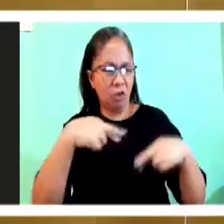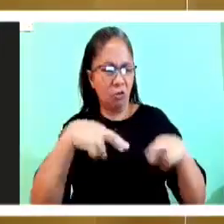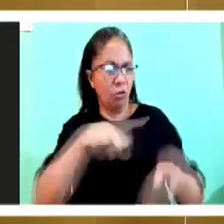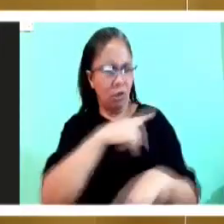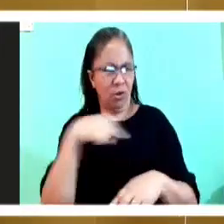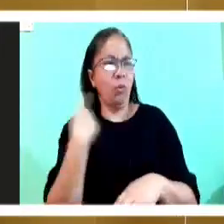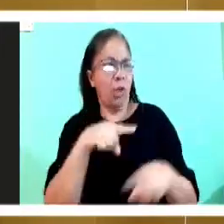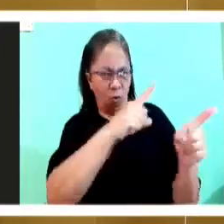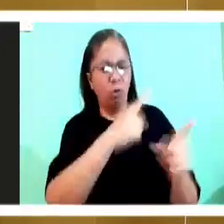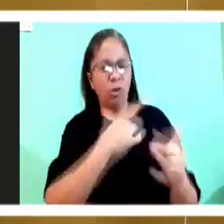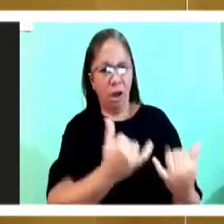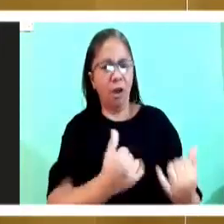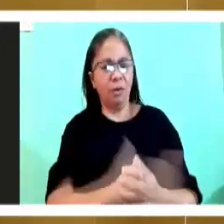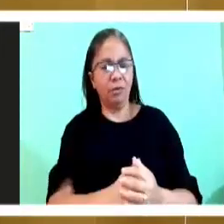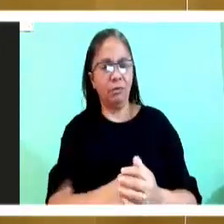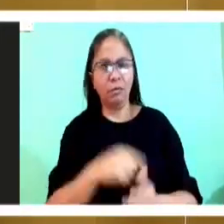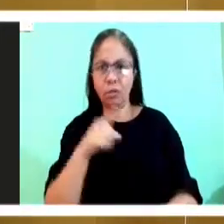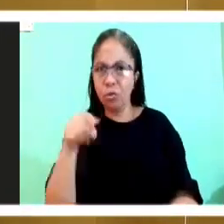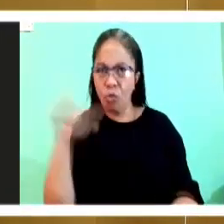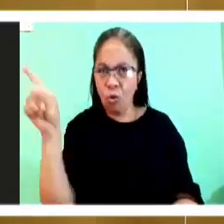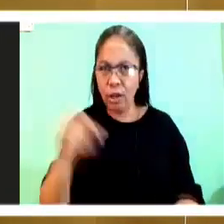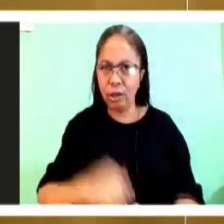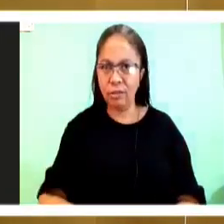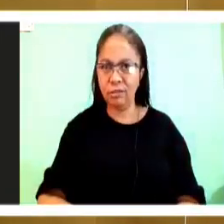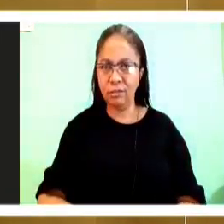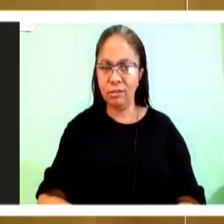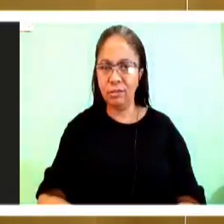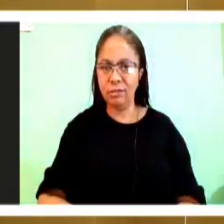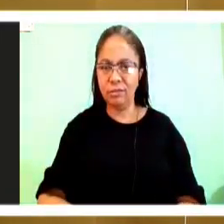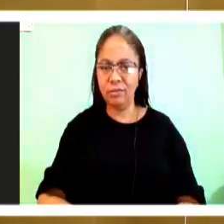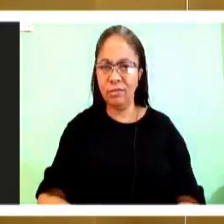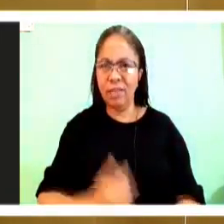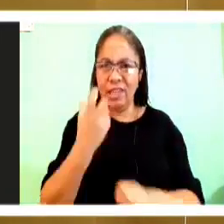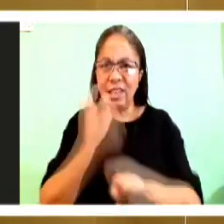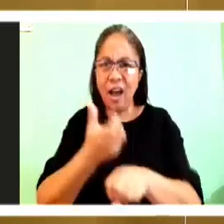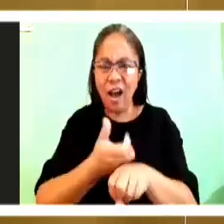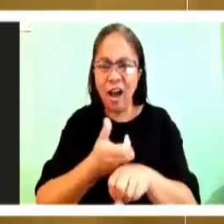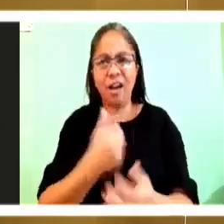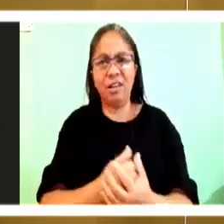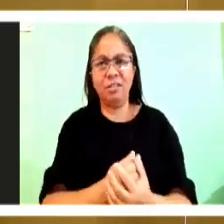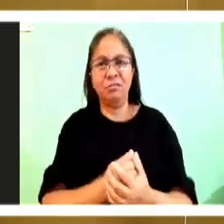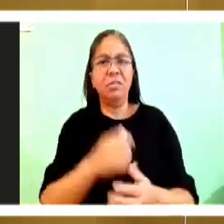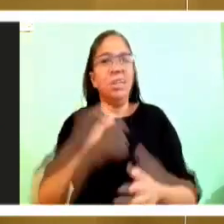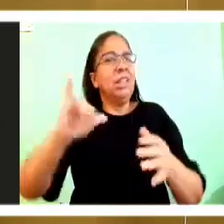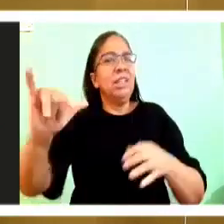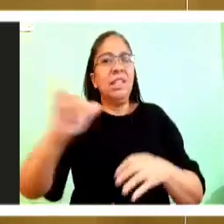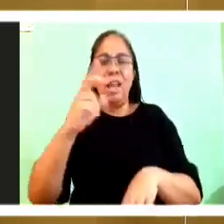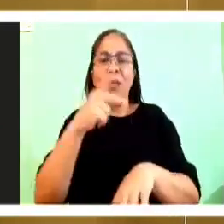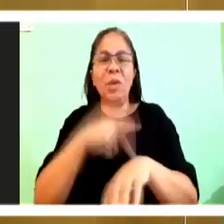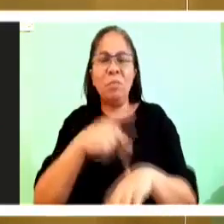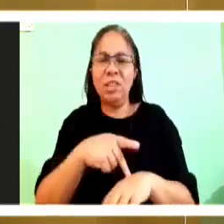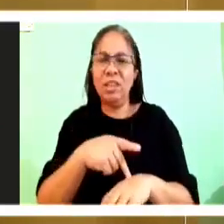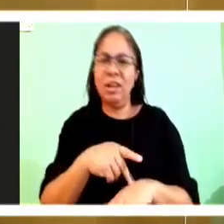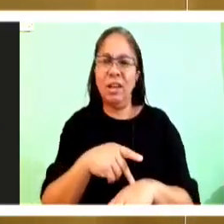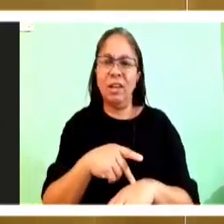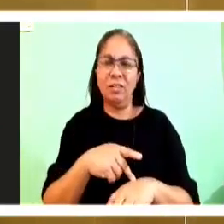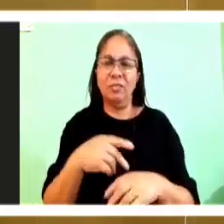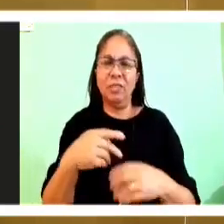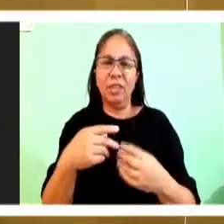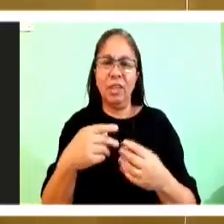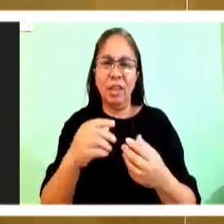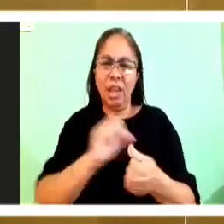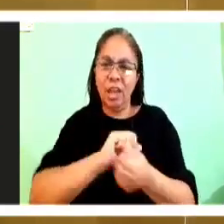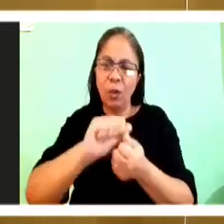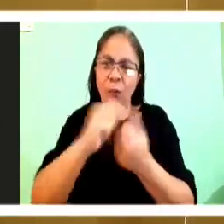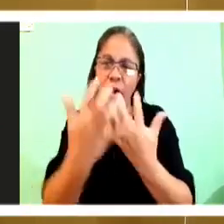What Jesus asked of Simon was something really difficult. Difficult on several levels. The first level is the